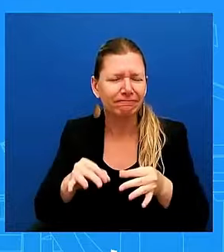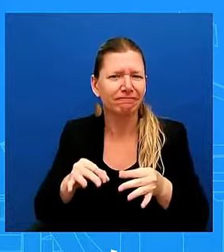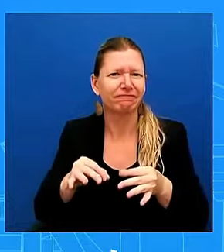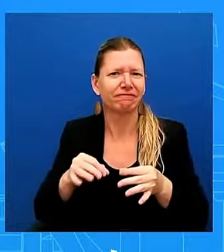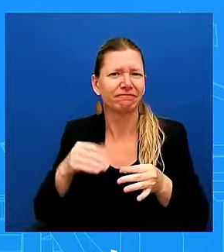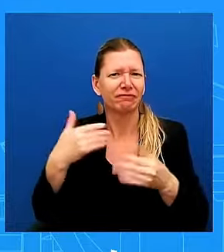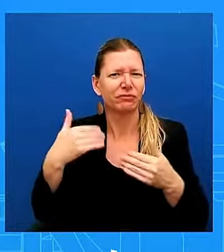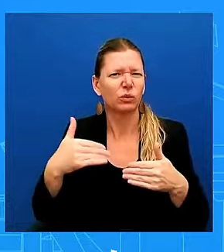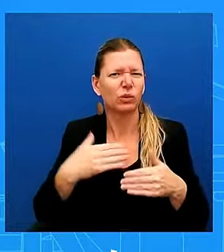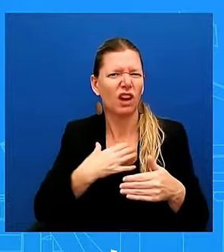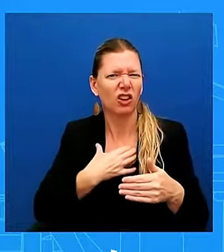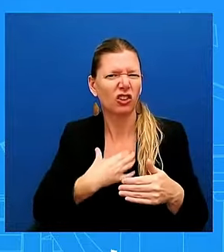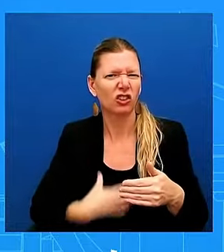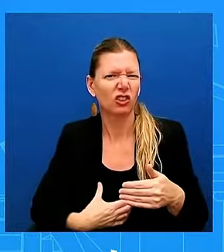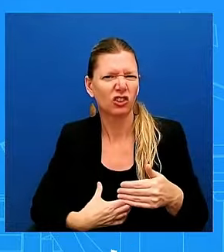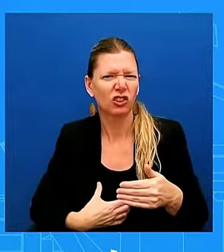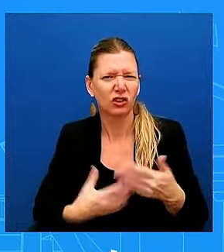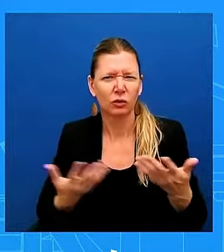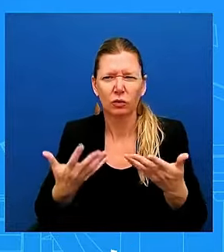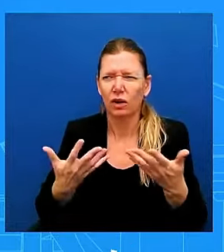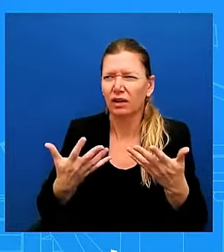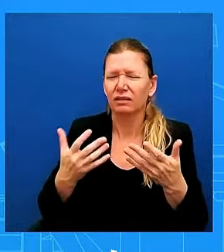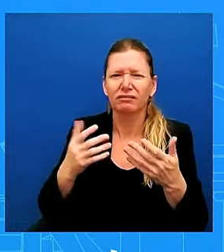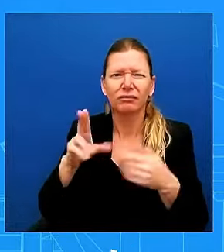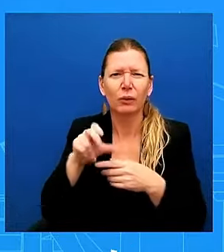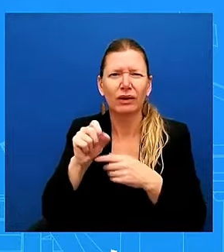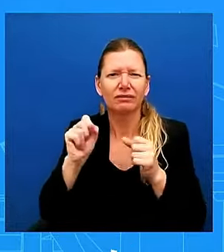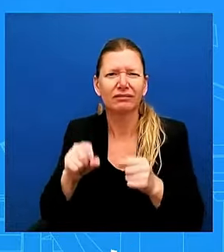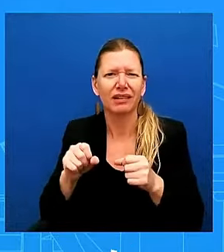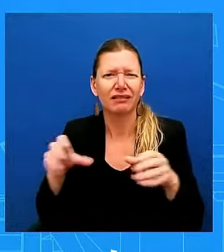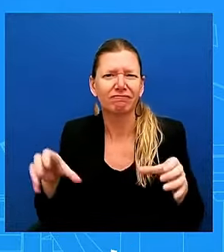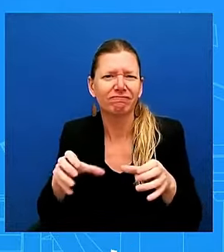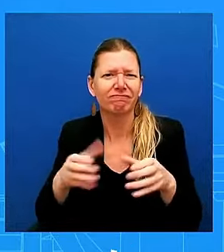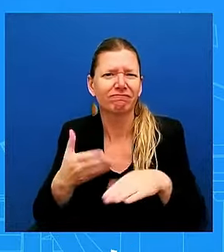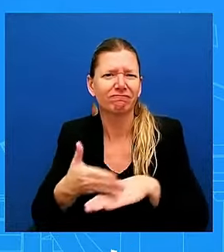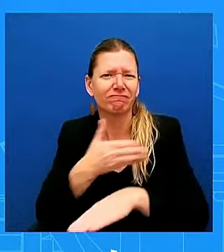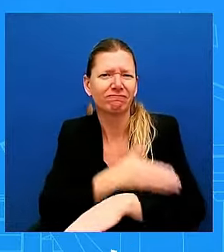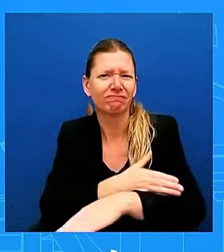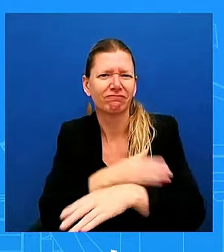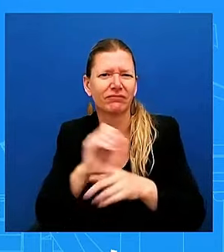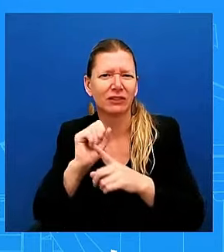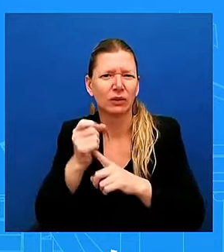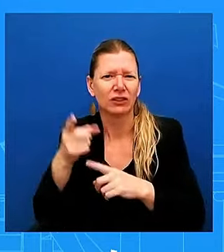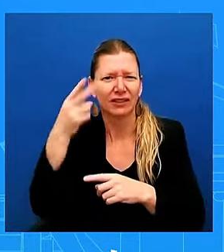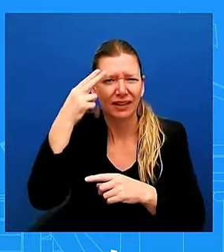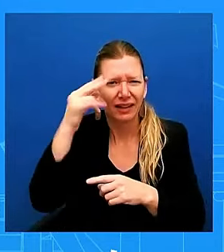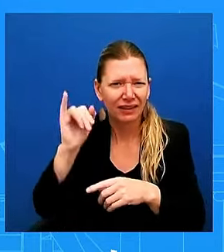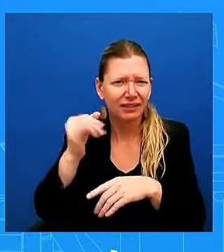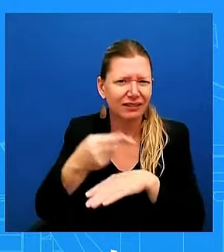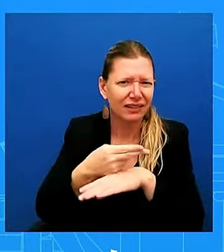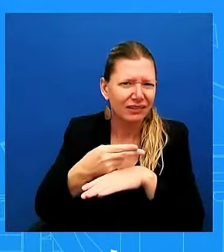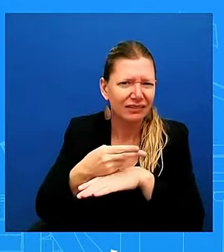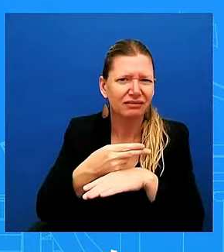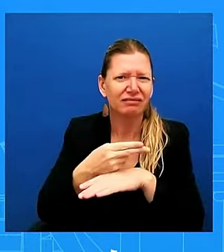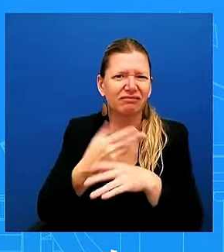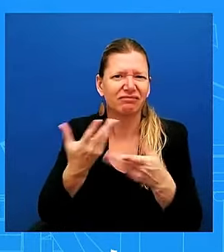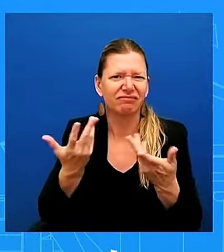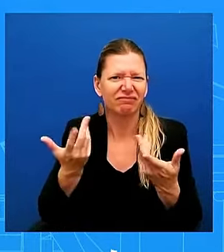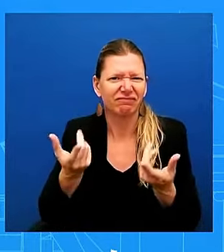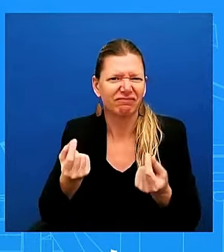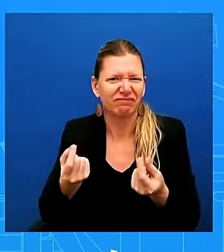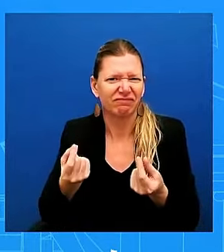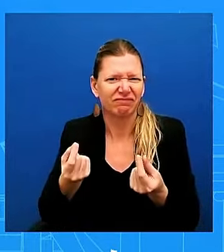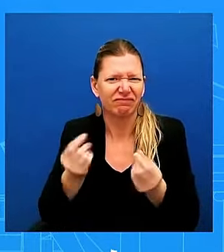improve the situation in Haiti? And if there's no improvement, is it conceivable that the TPS for Asians will